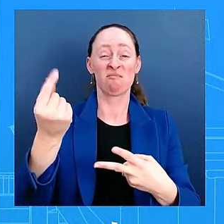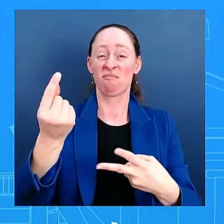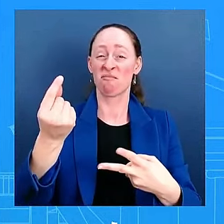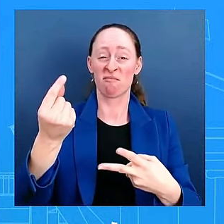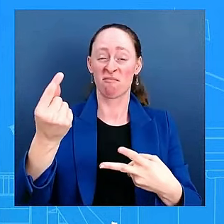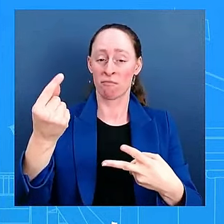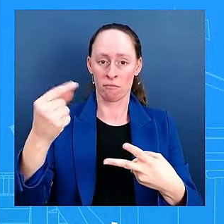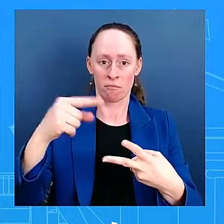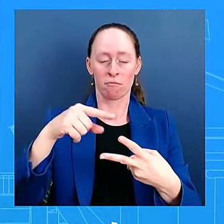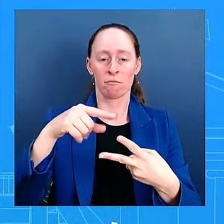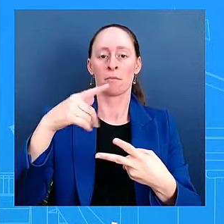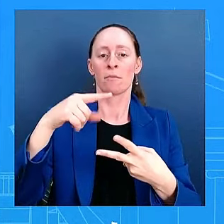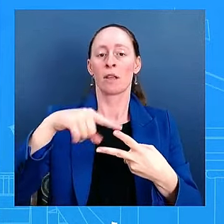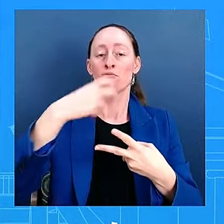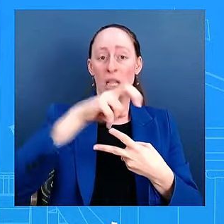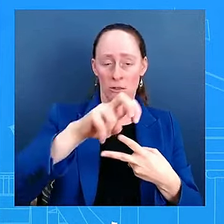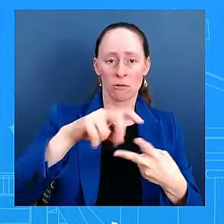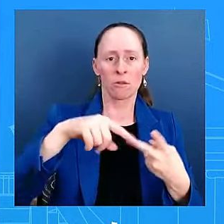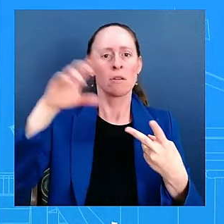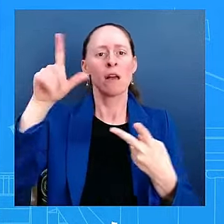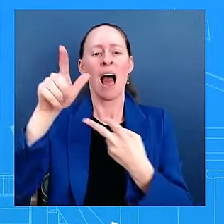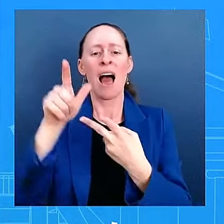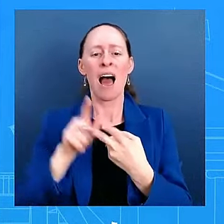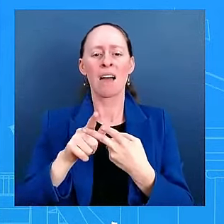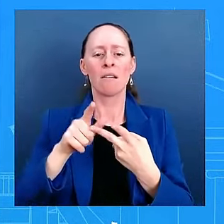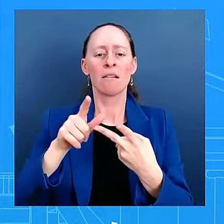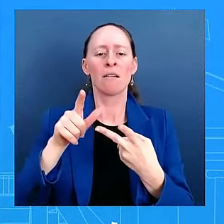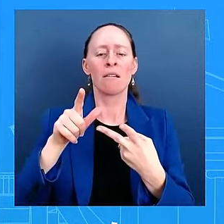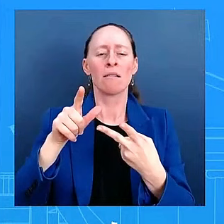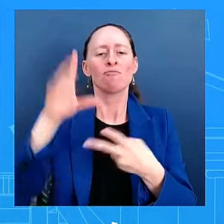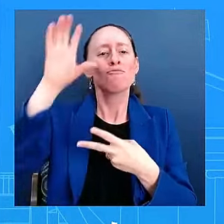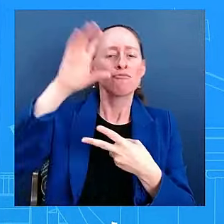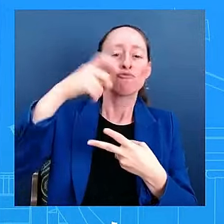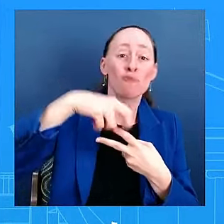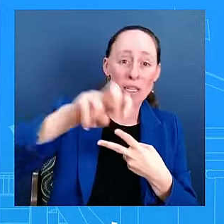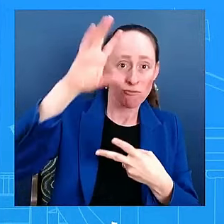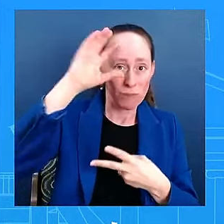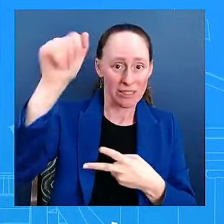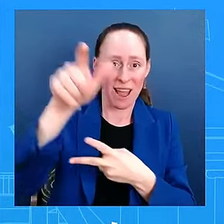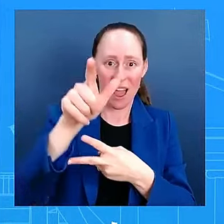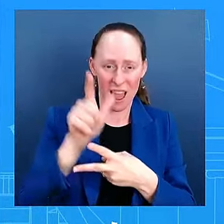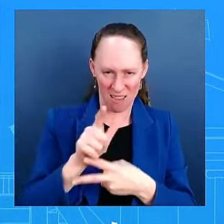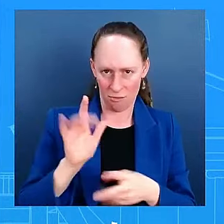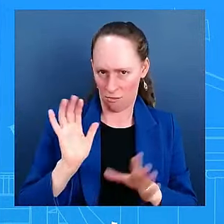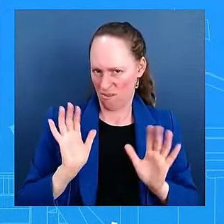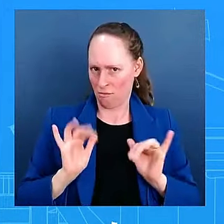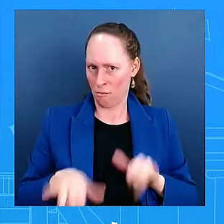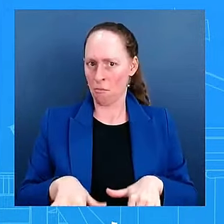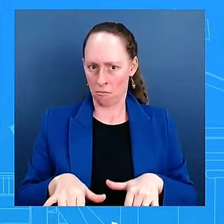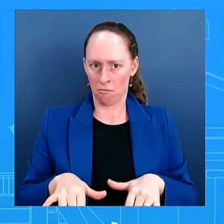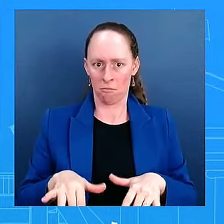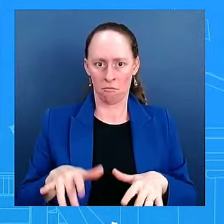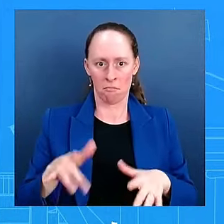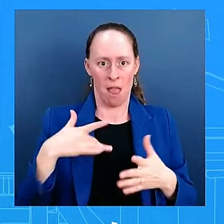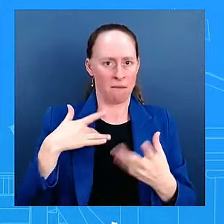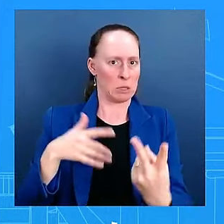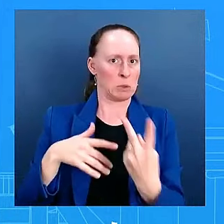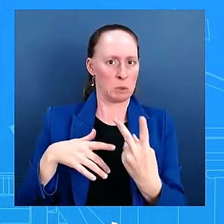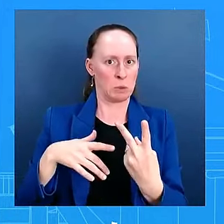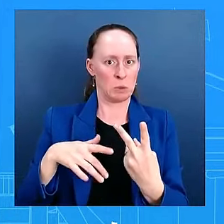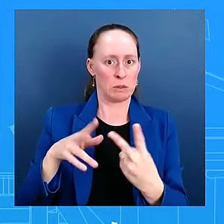Presidential Act, and that's what I was speaking of. I just wanted to make sure that there was an understanding that there's two MOUs. I don't have anything beyond that.